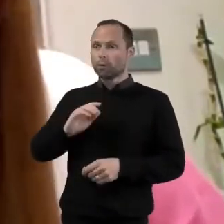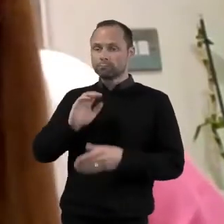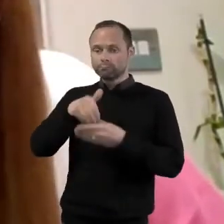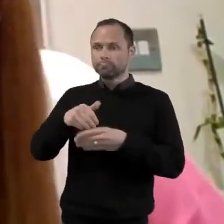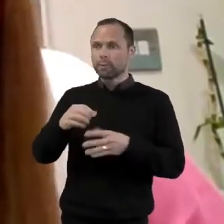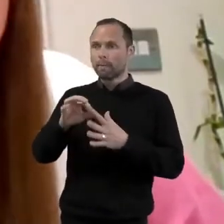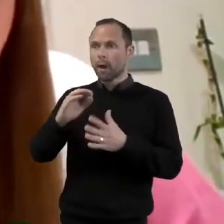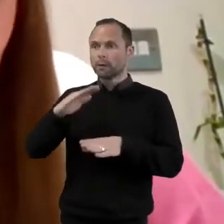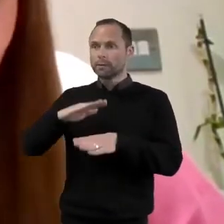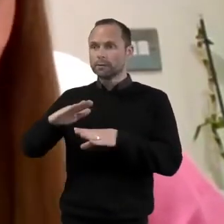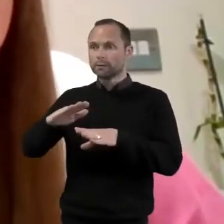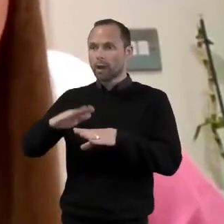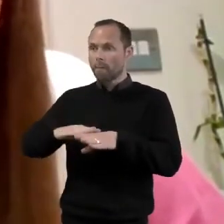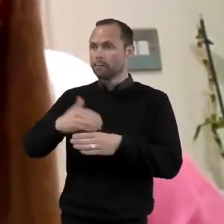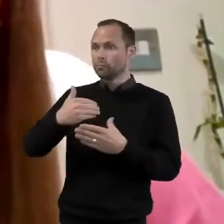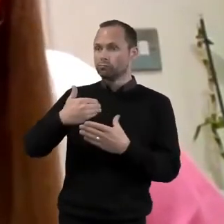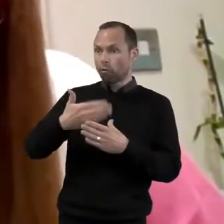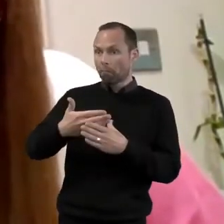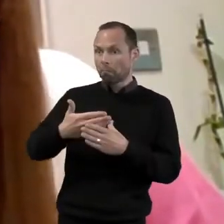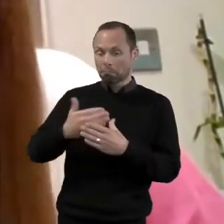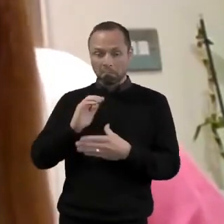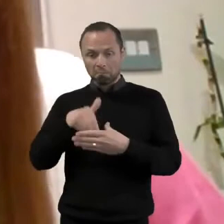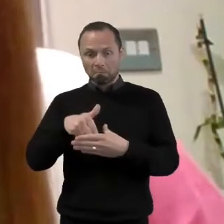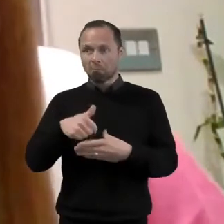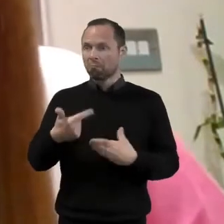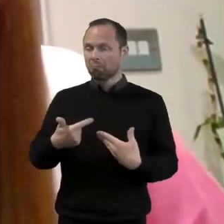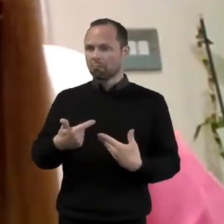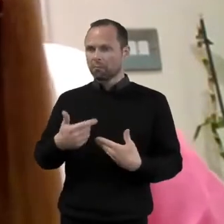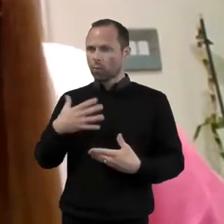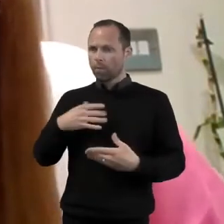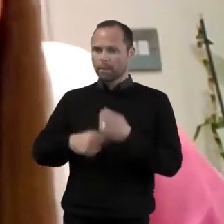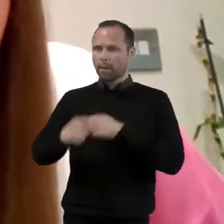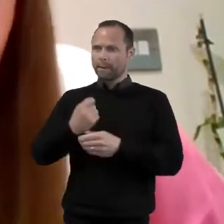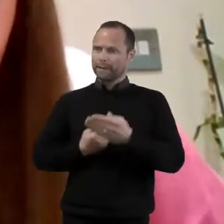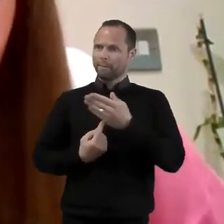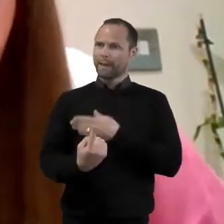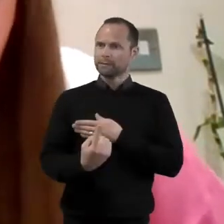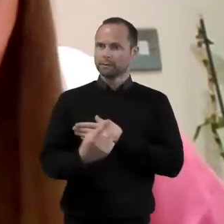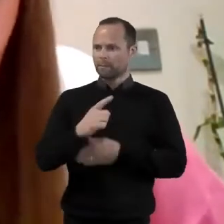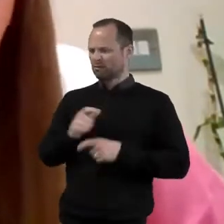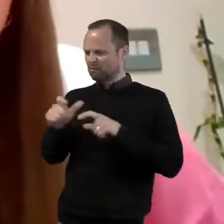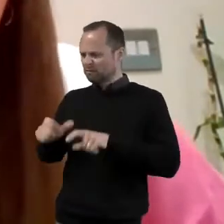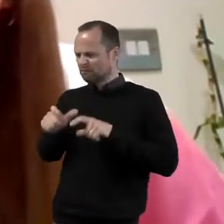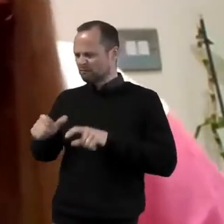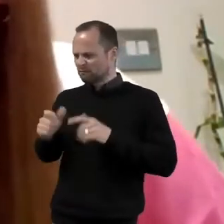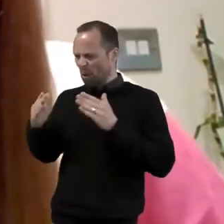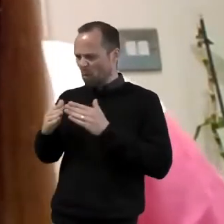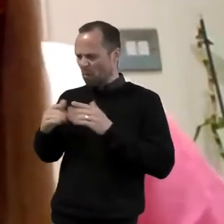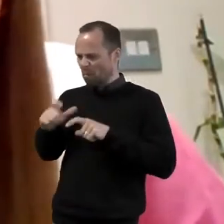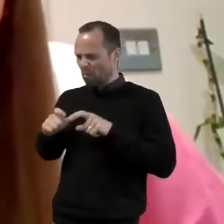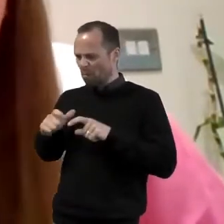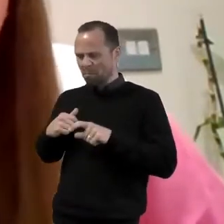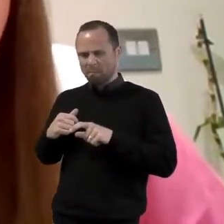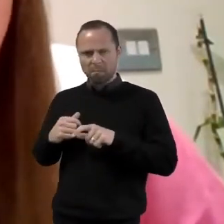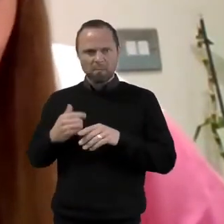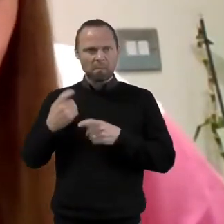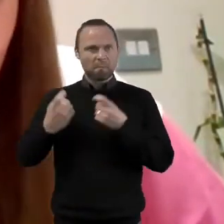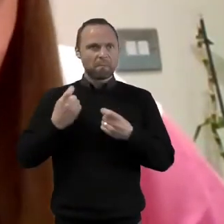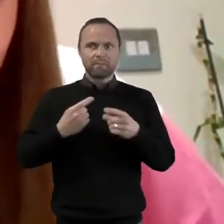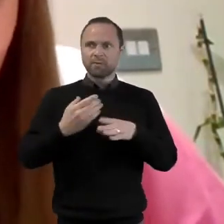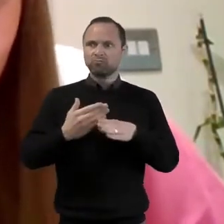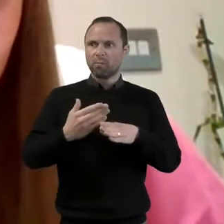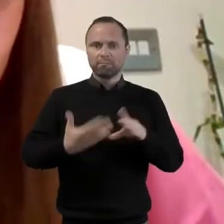independence financially and emotionally after being cooped up at home. What gifts in your